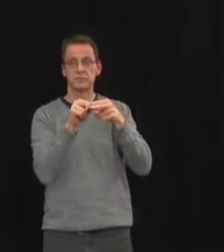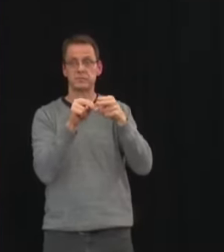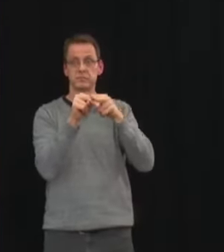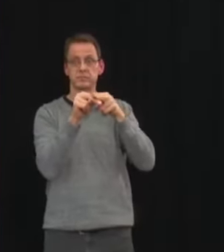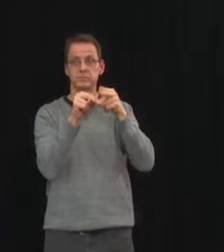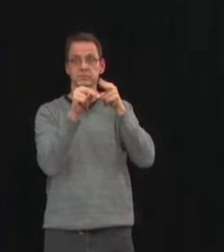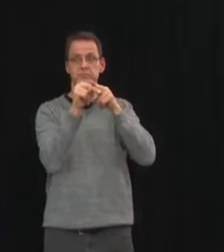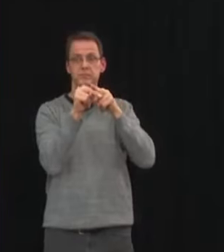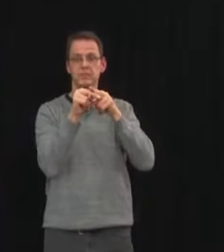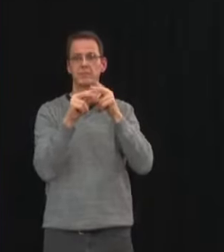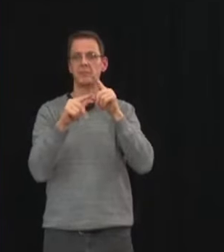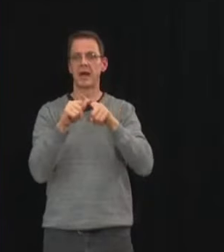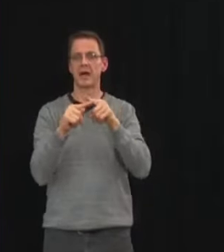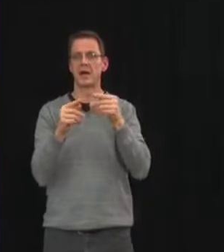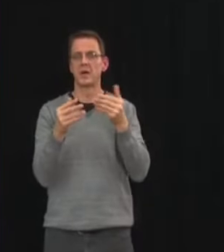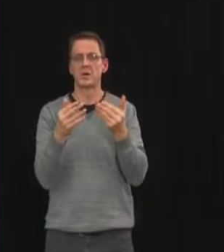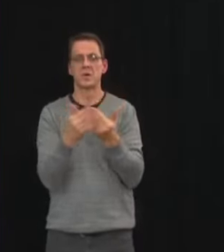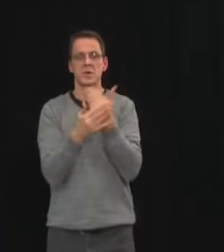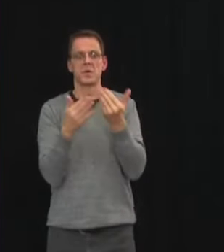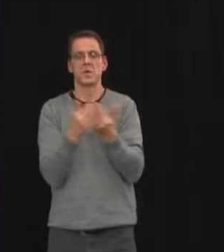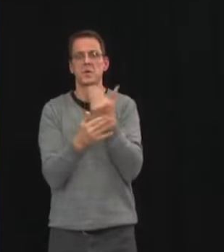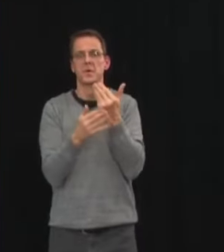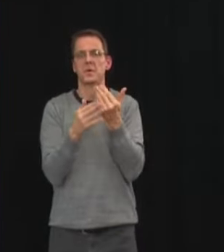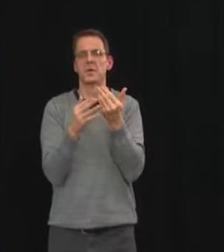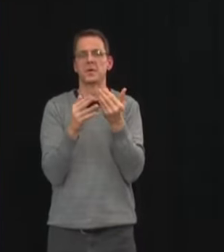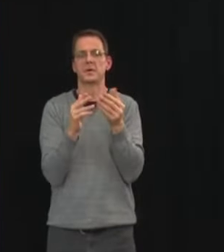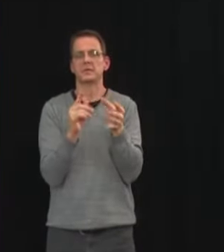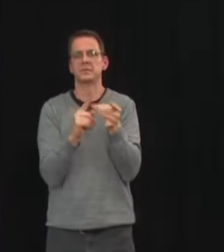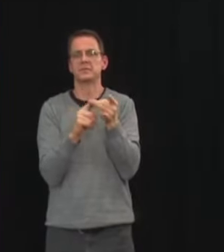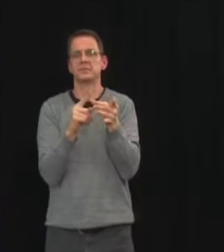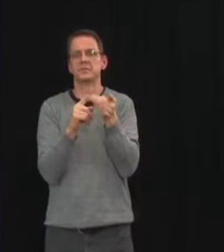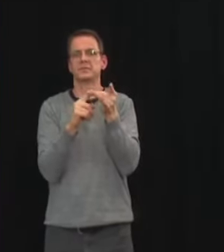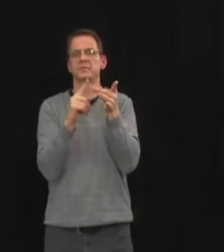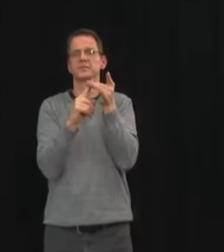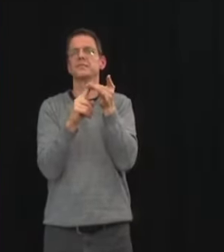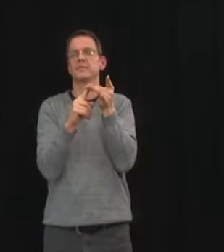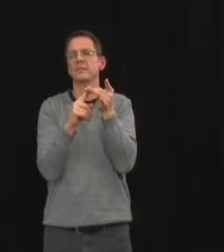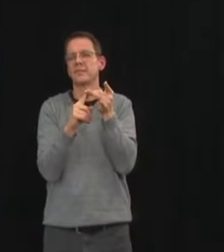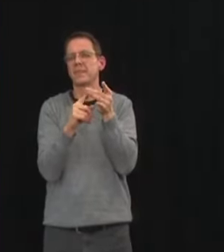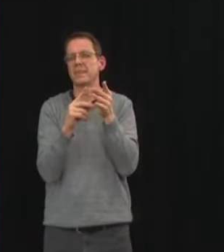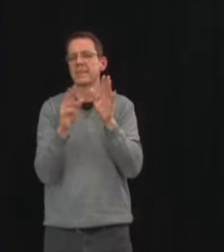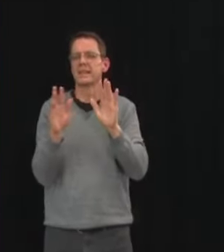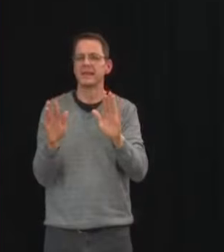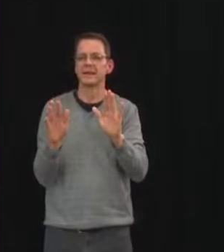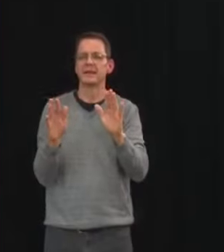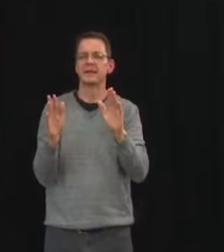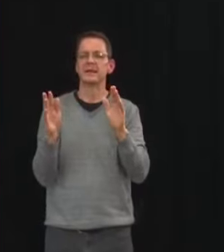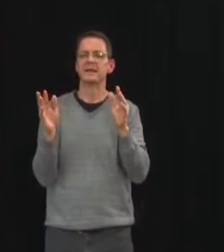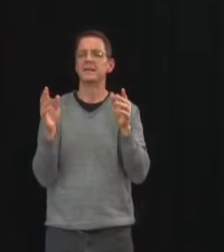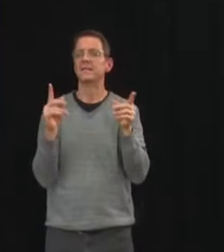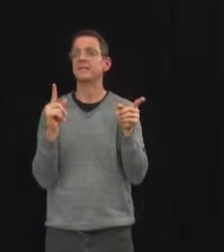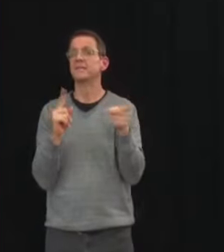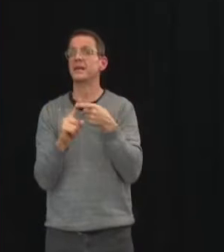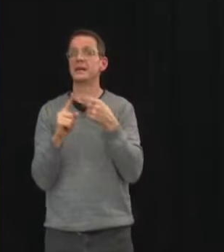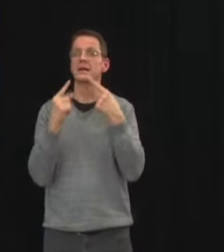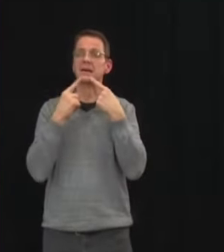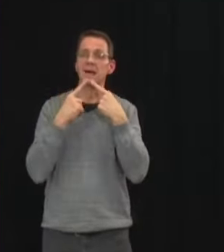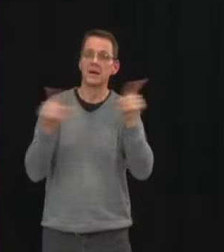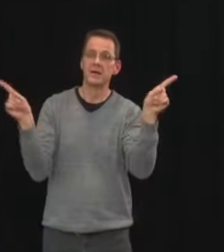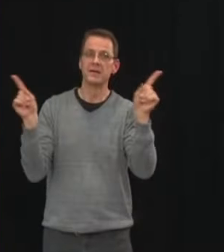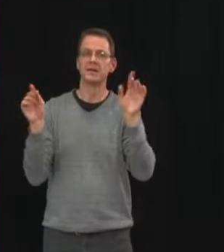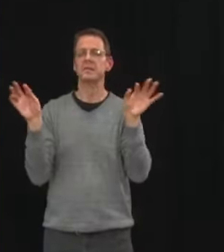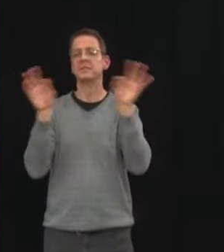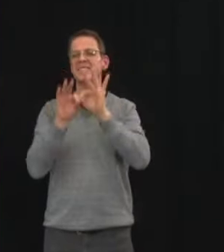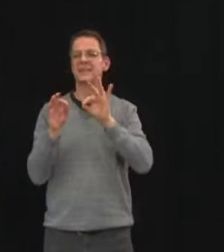up that we might have to go a little bit slower we were very clear about that from the get-go um at the end of the day this is uh all